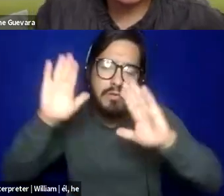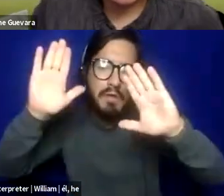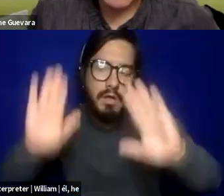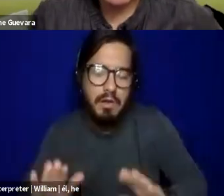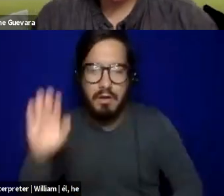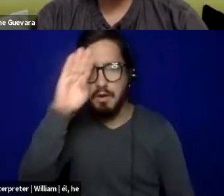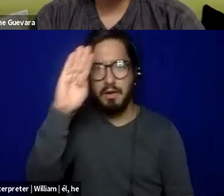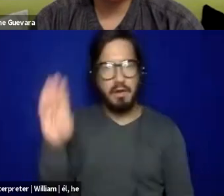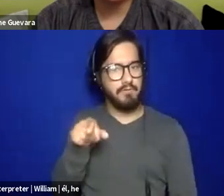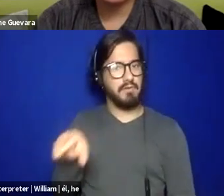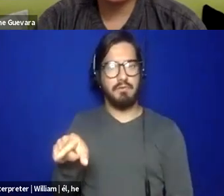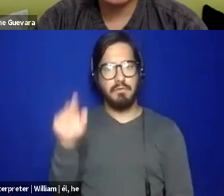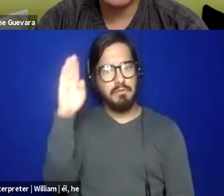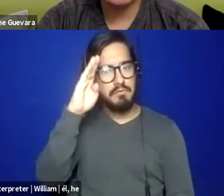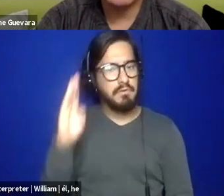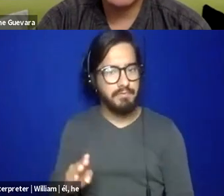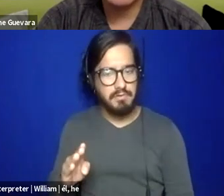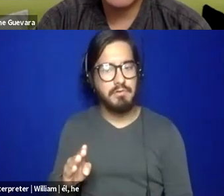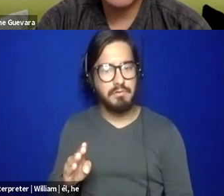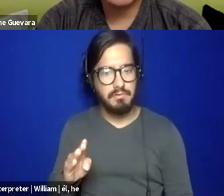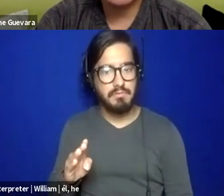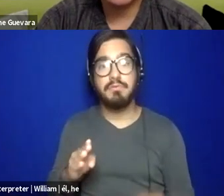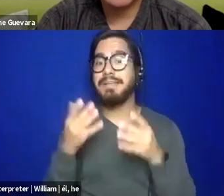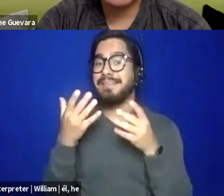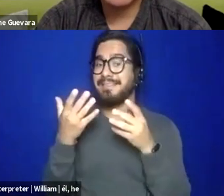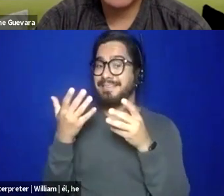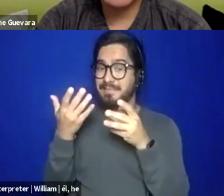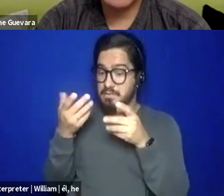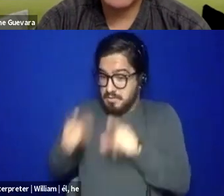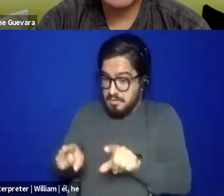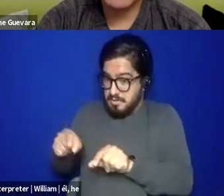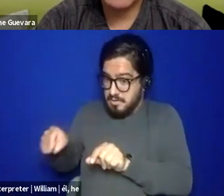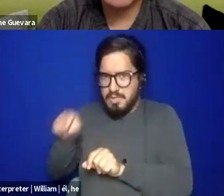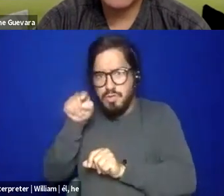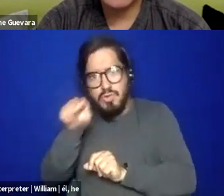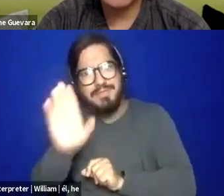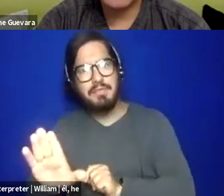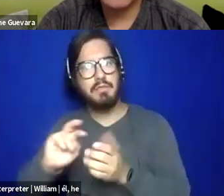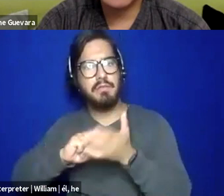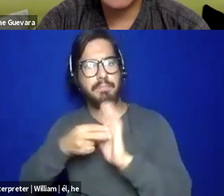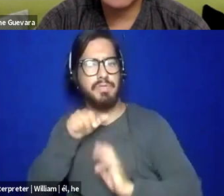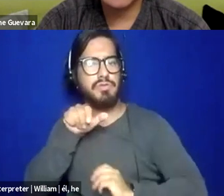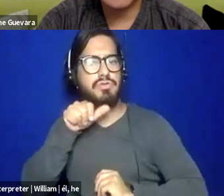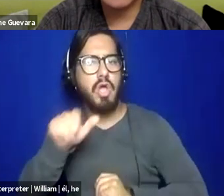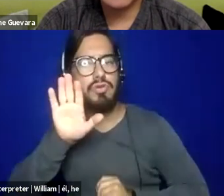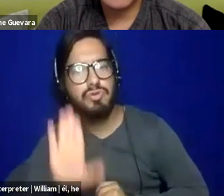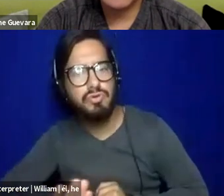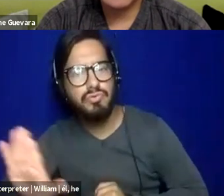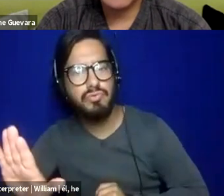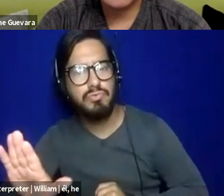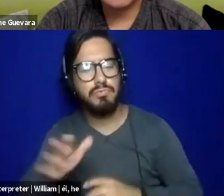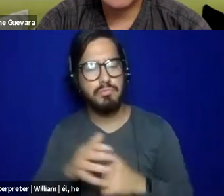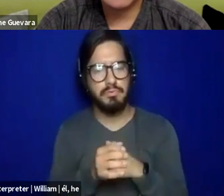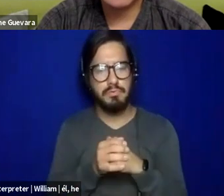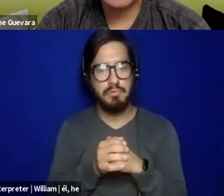That the thing happened to them that it is not them. And so when I begin to go